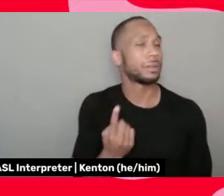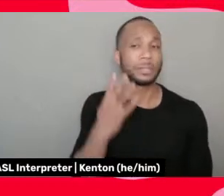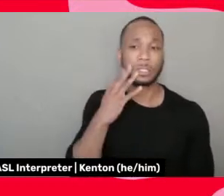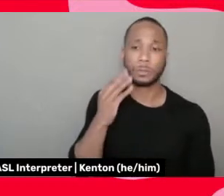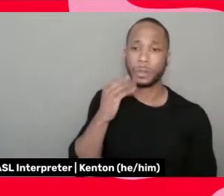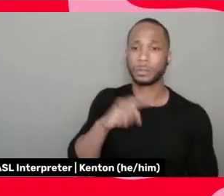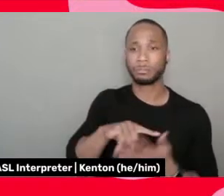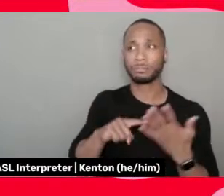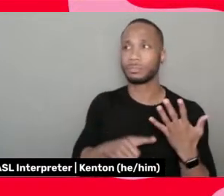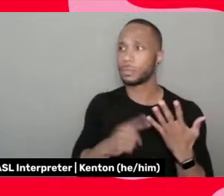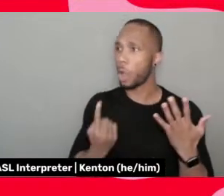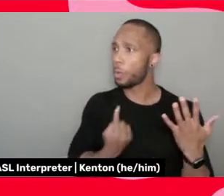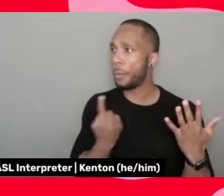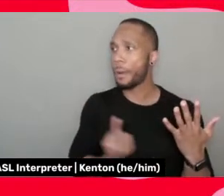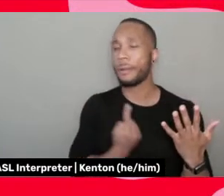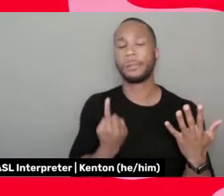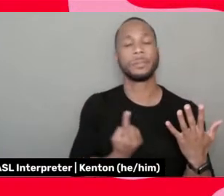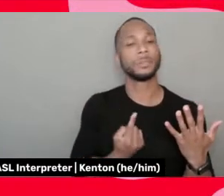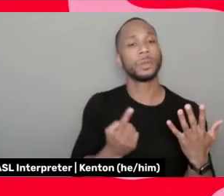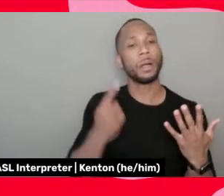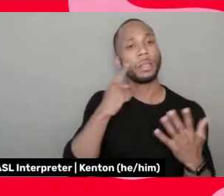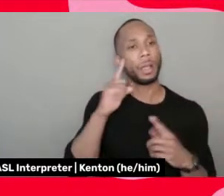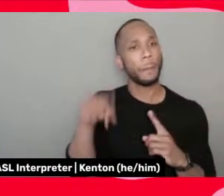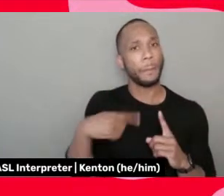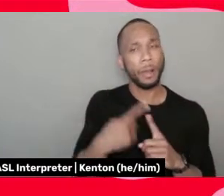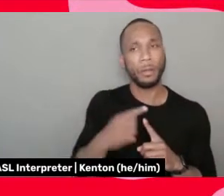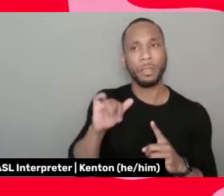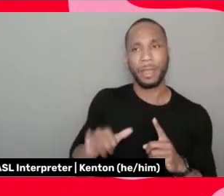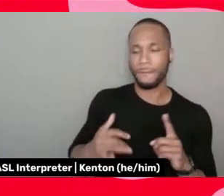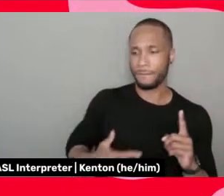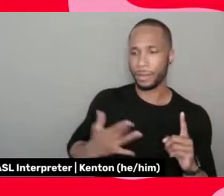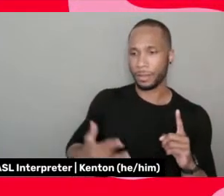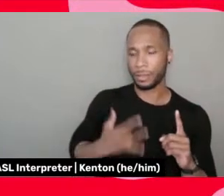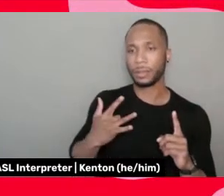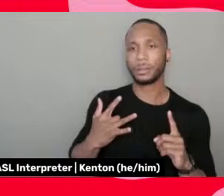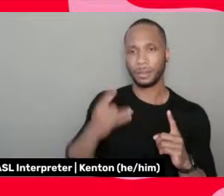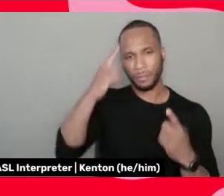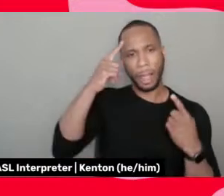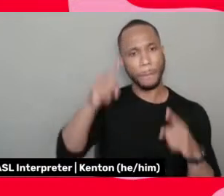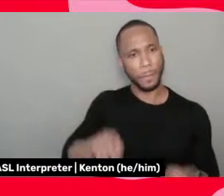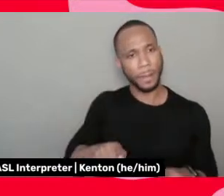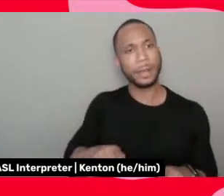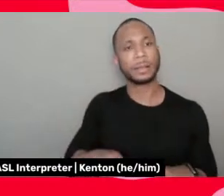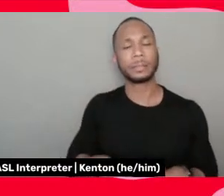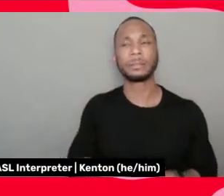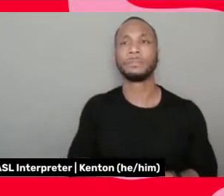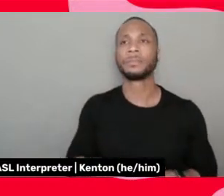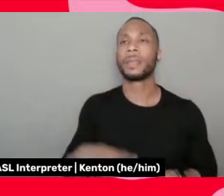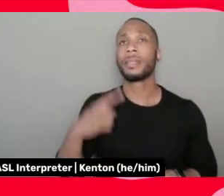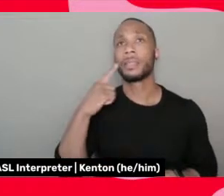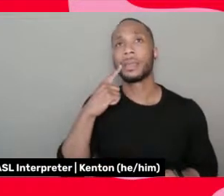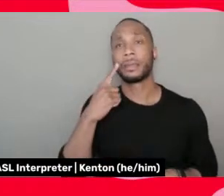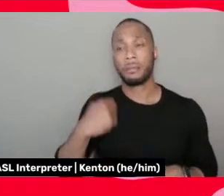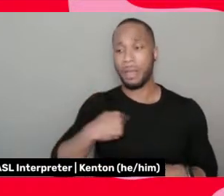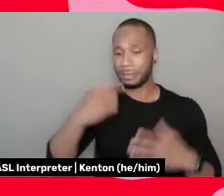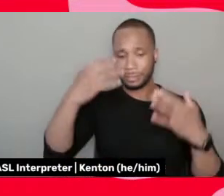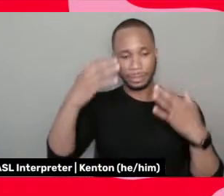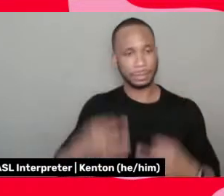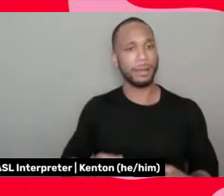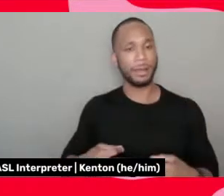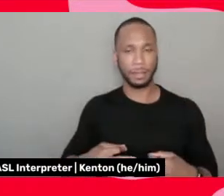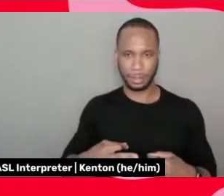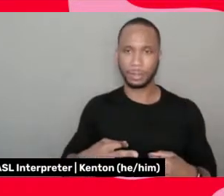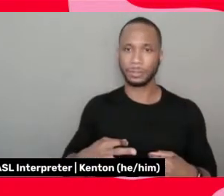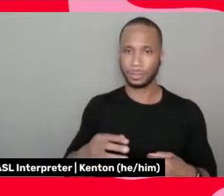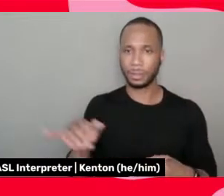Um, so I think about the sense of, um, the compromises. I think I made a decision very